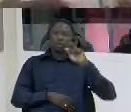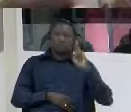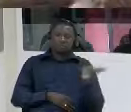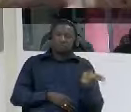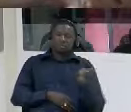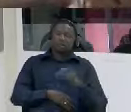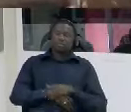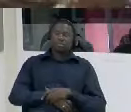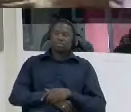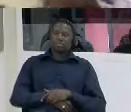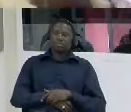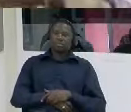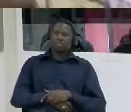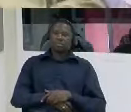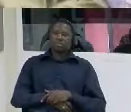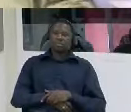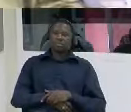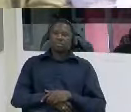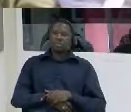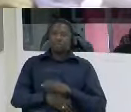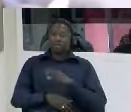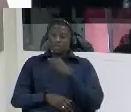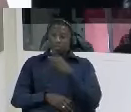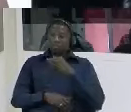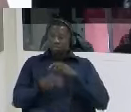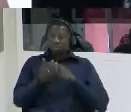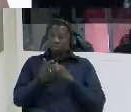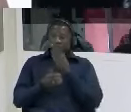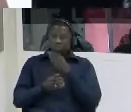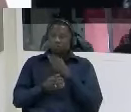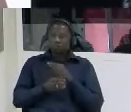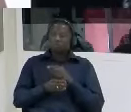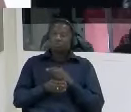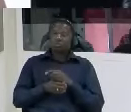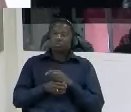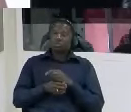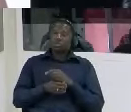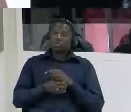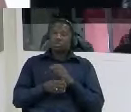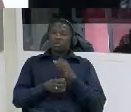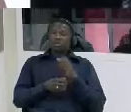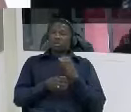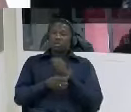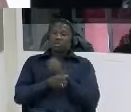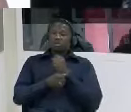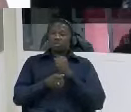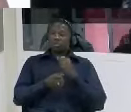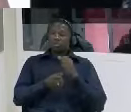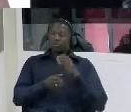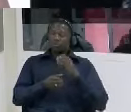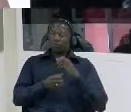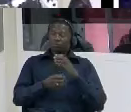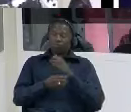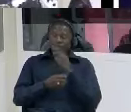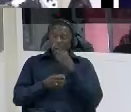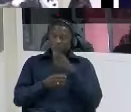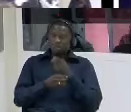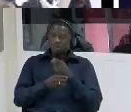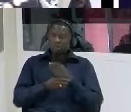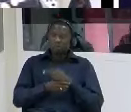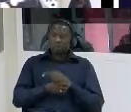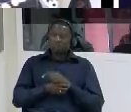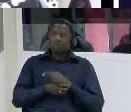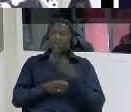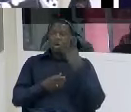exactly and um how did that trial go what was the outcome yeah the trial